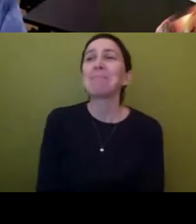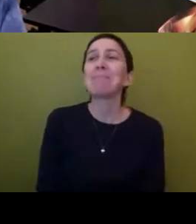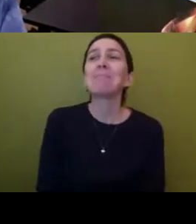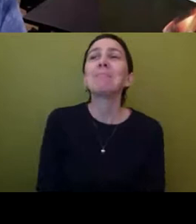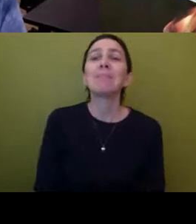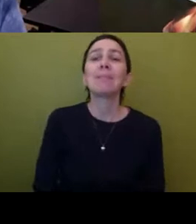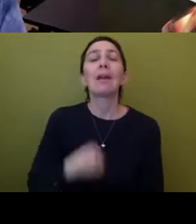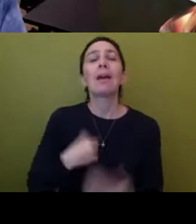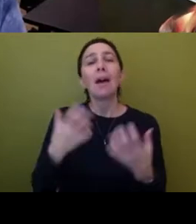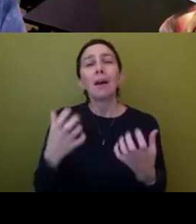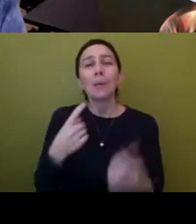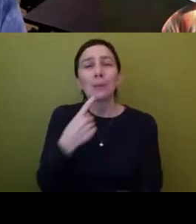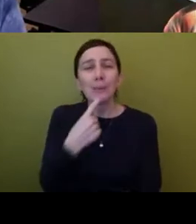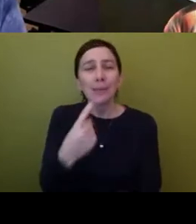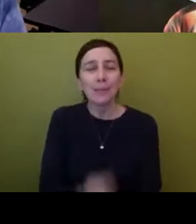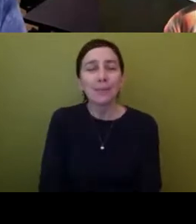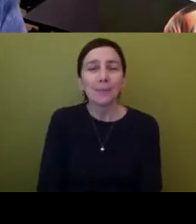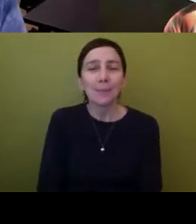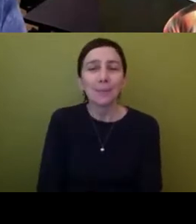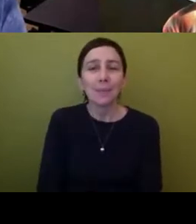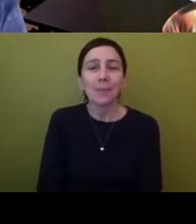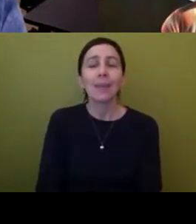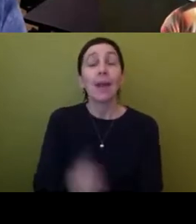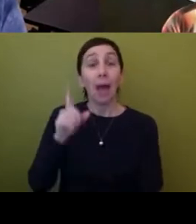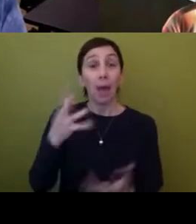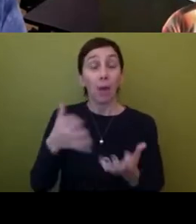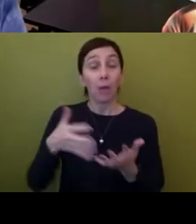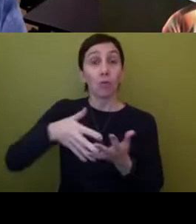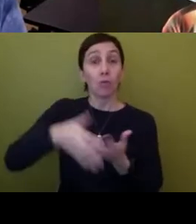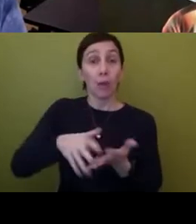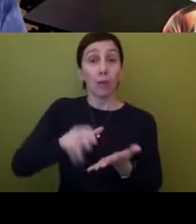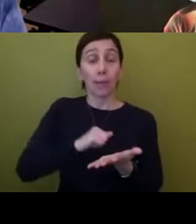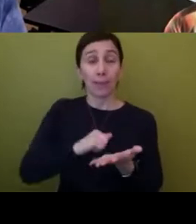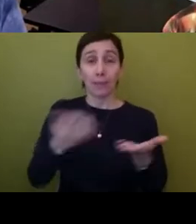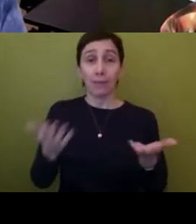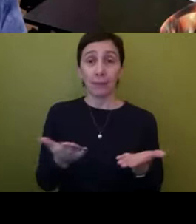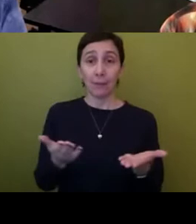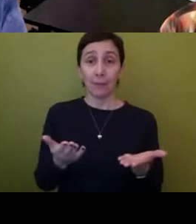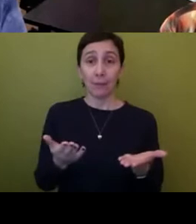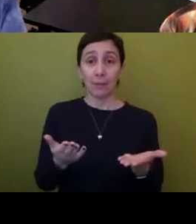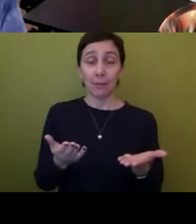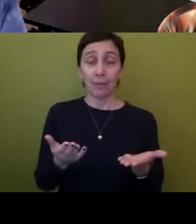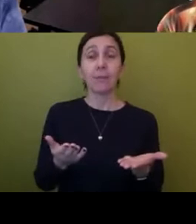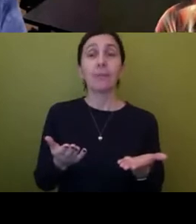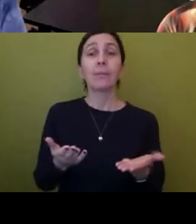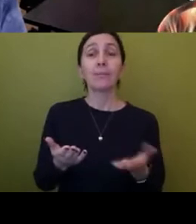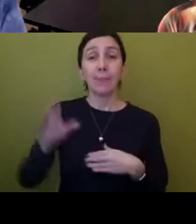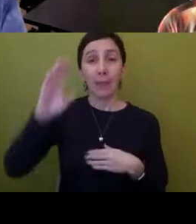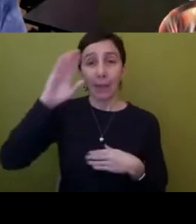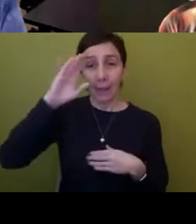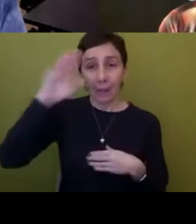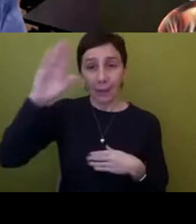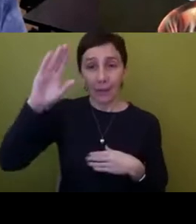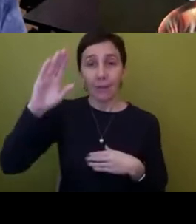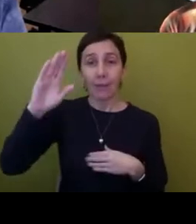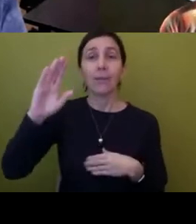first of all, I should, I just want to say, um, I, I should ground myself, uh, and say, Aloha kakou. Uh, O Jeff Chang,